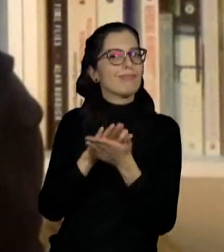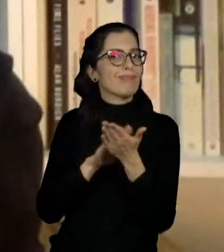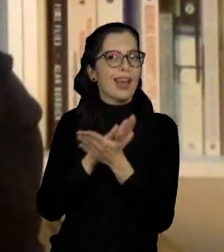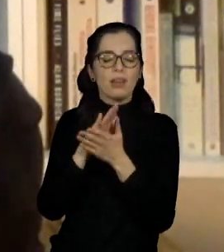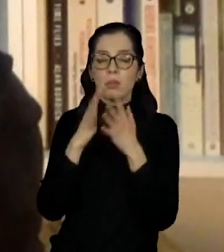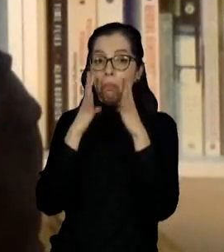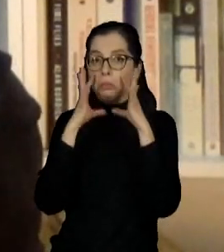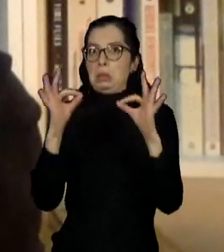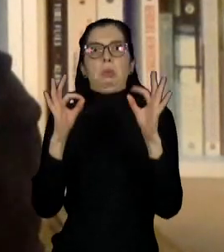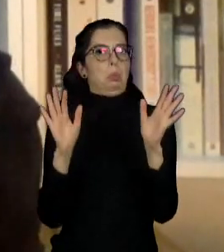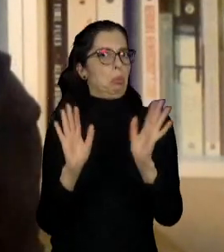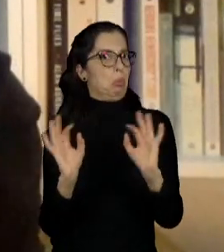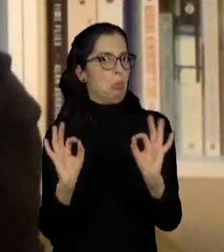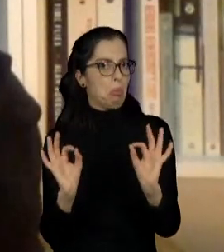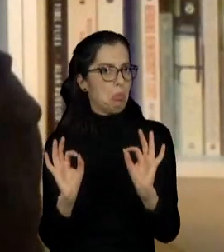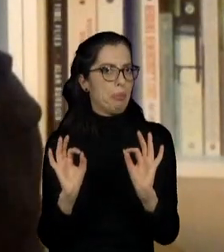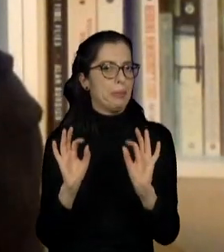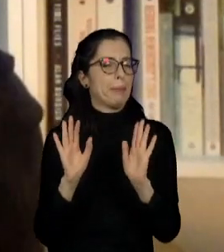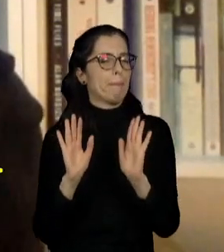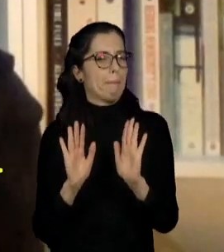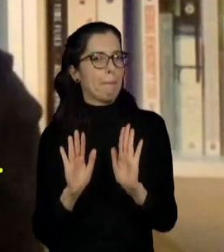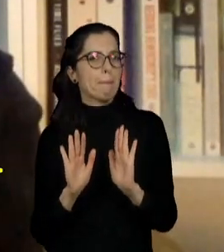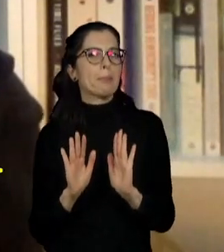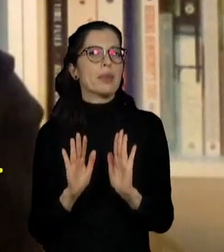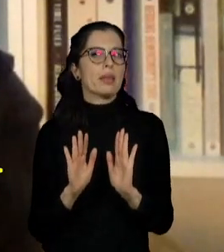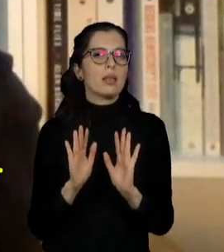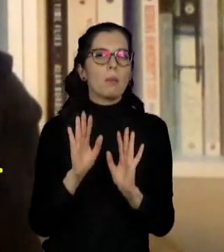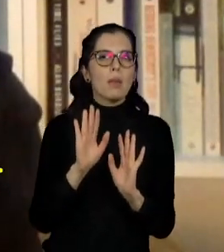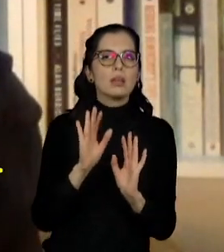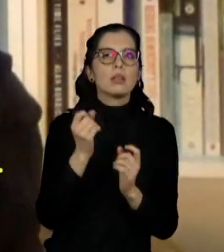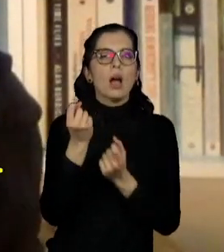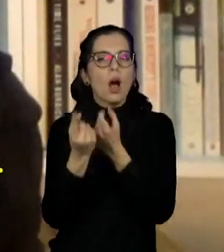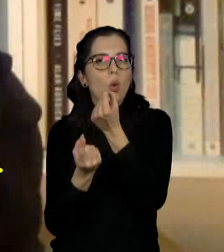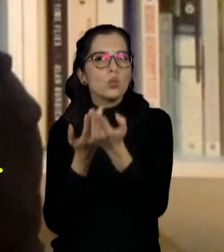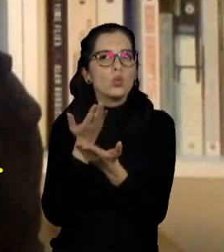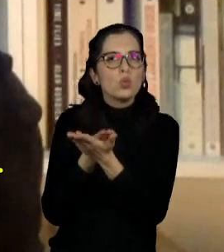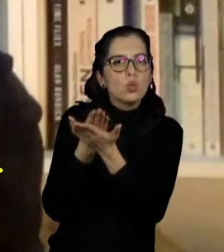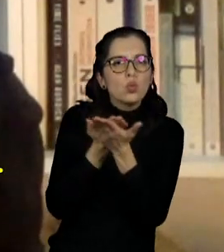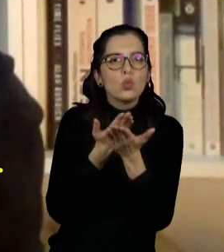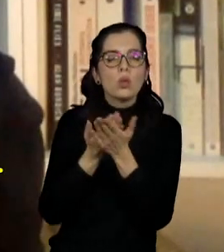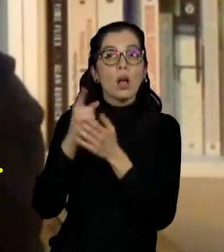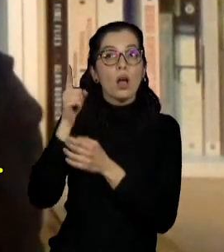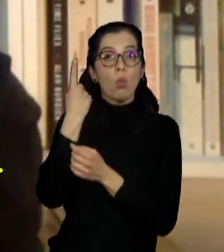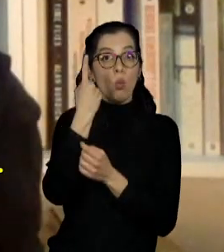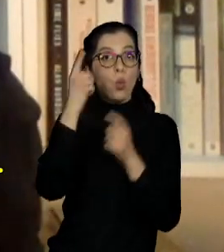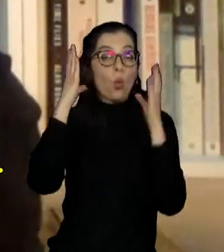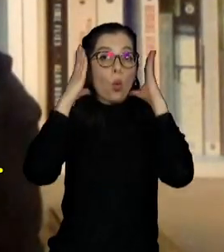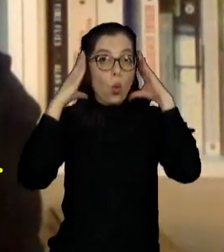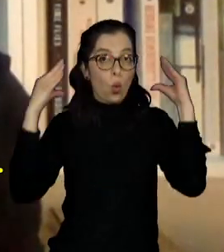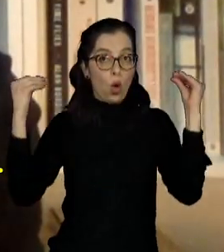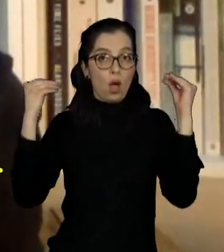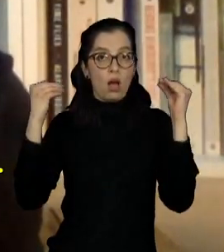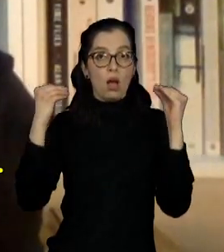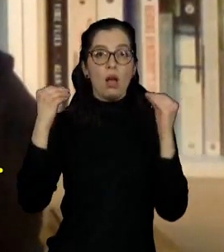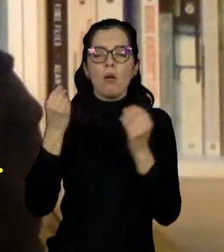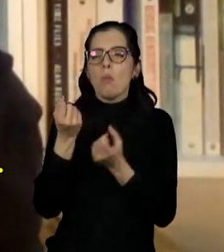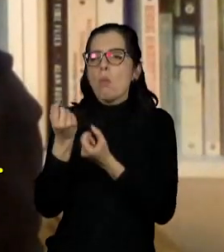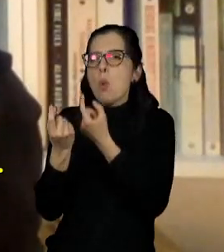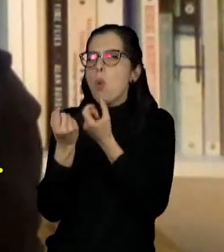really stood out except for a couple of studies. One Dutch study,